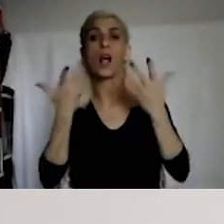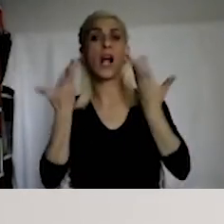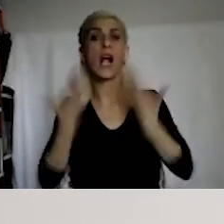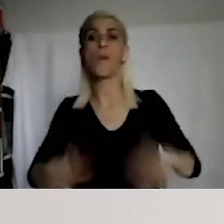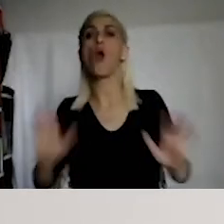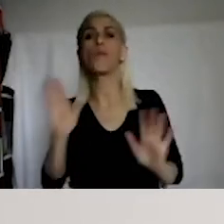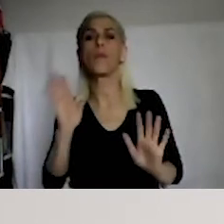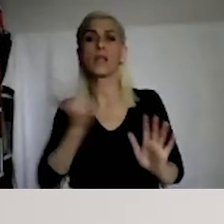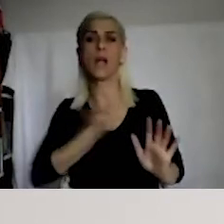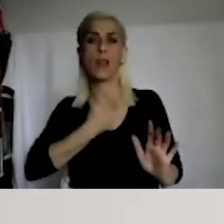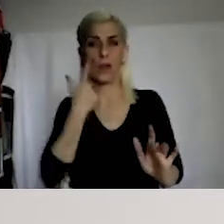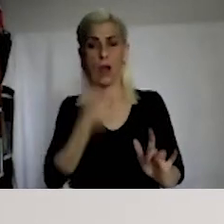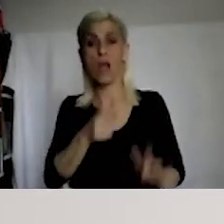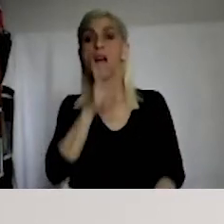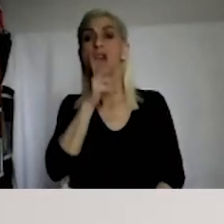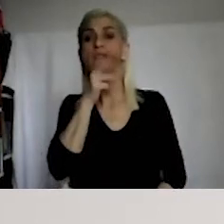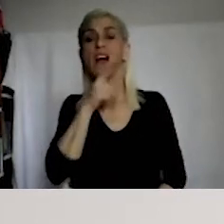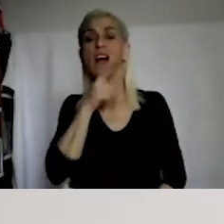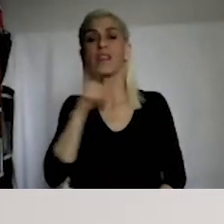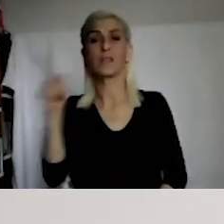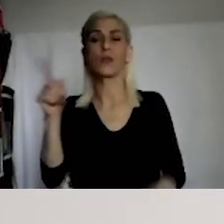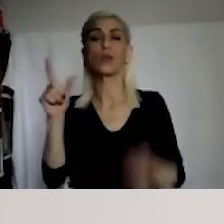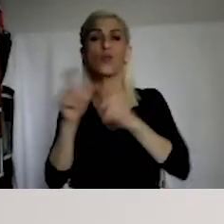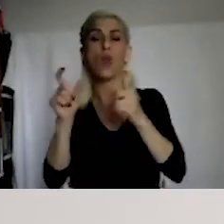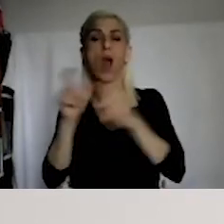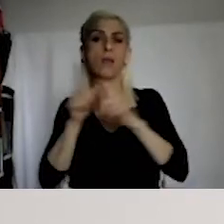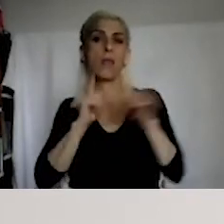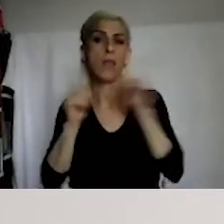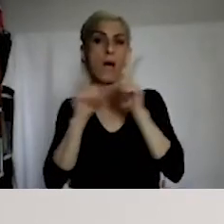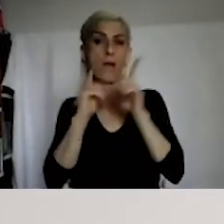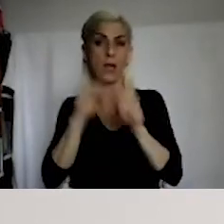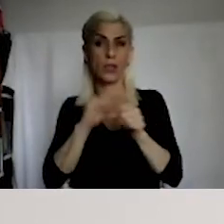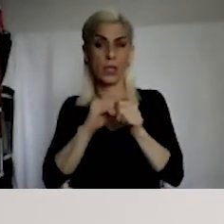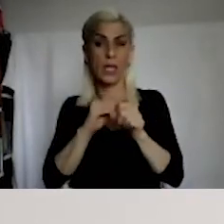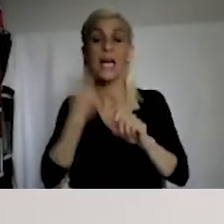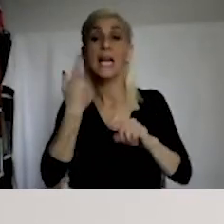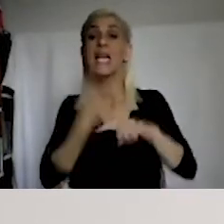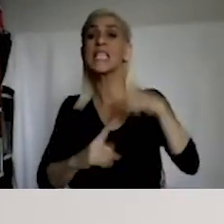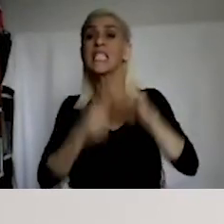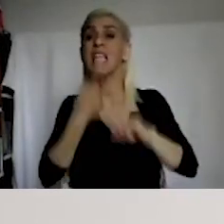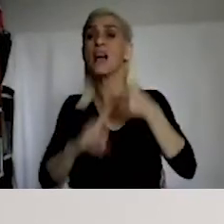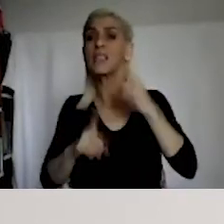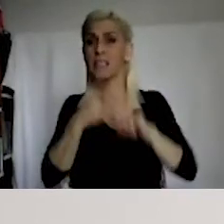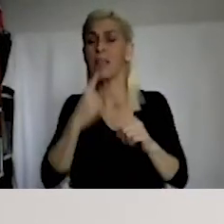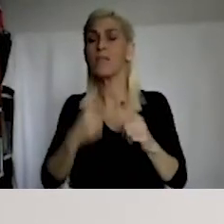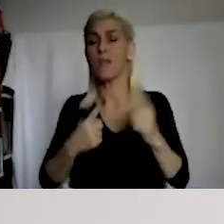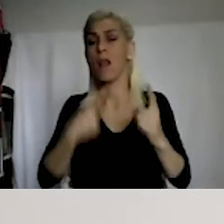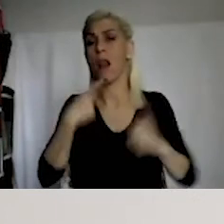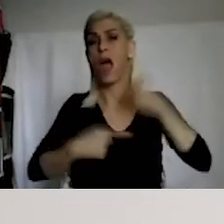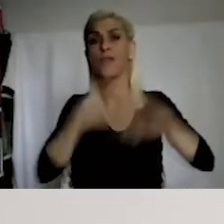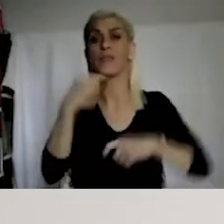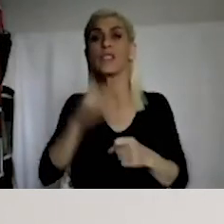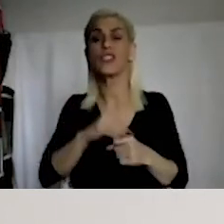freedom of expression. There's another political example in France. Some politicians